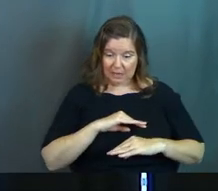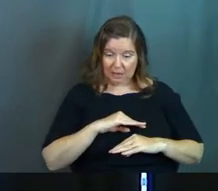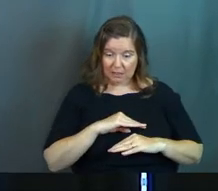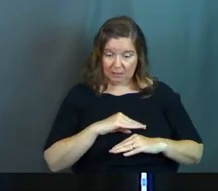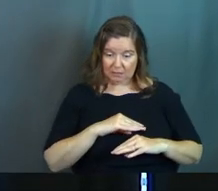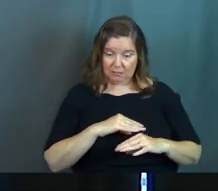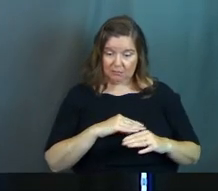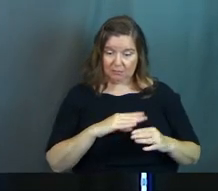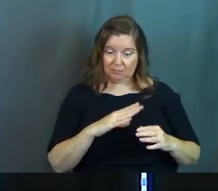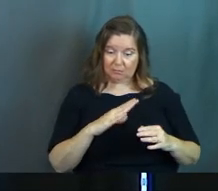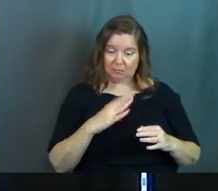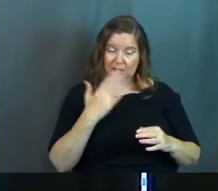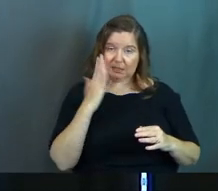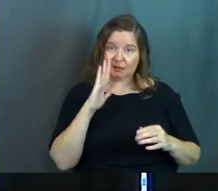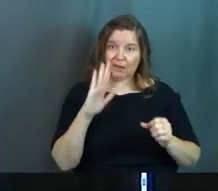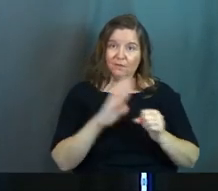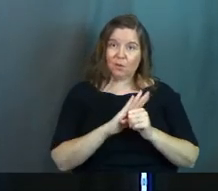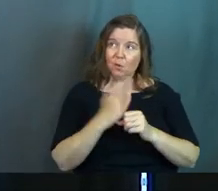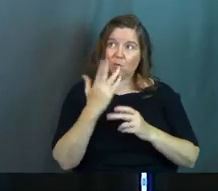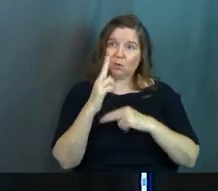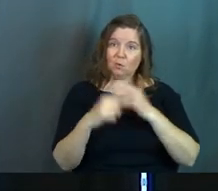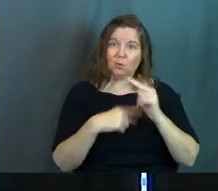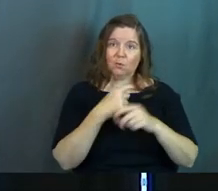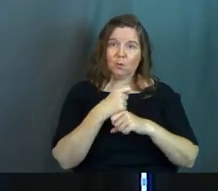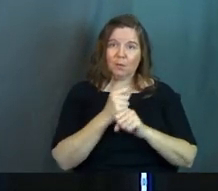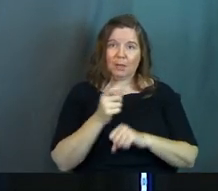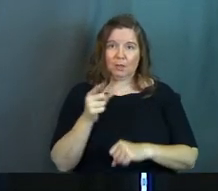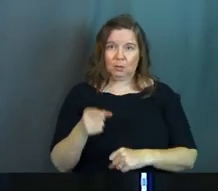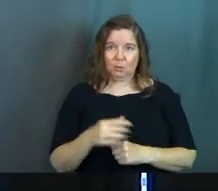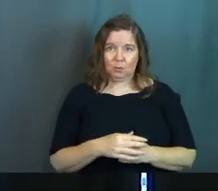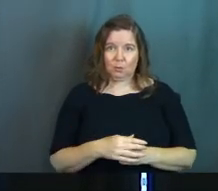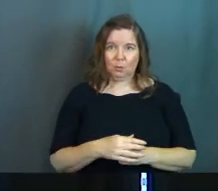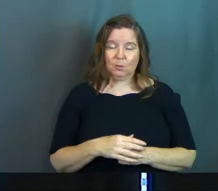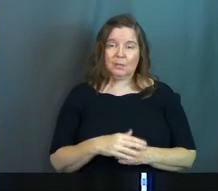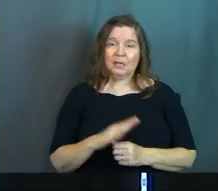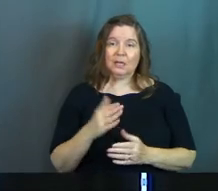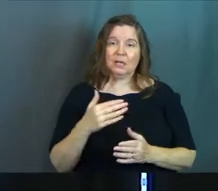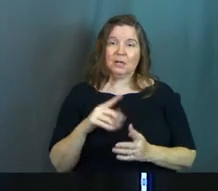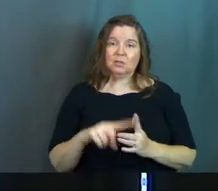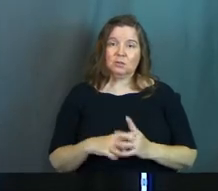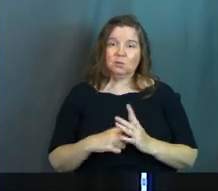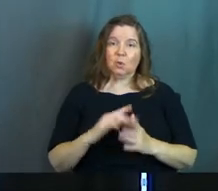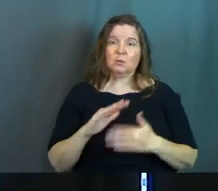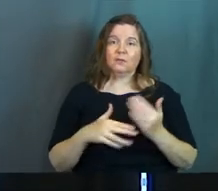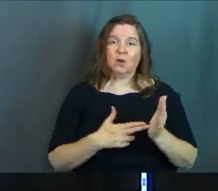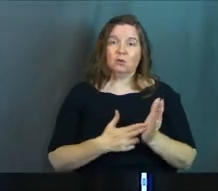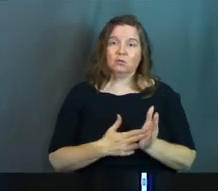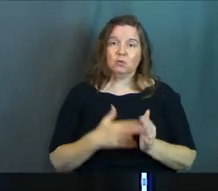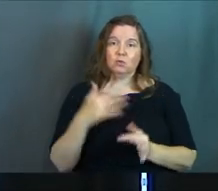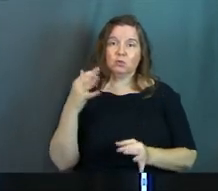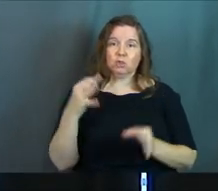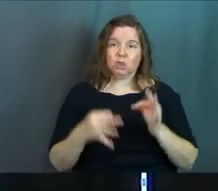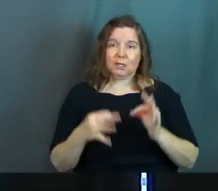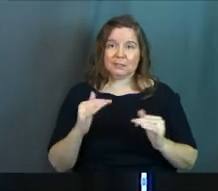it, it's the God of the entire universe who made you. It's the source of all true justice, of all